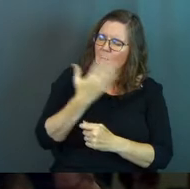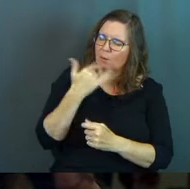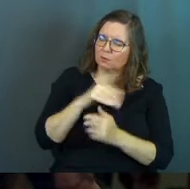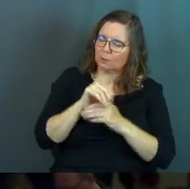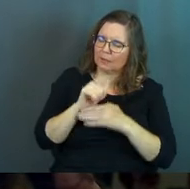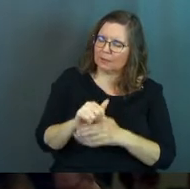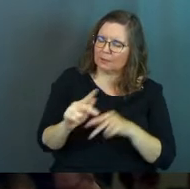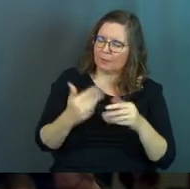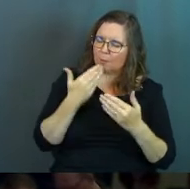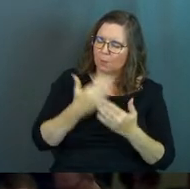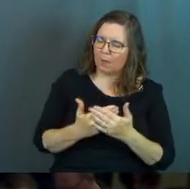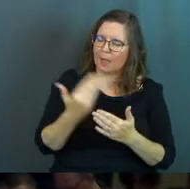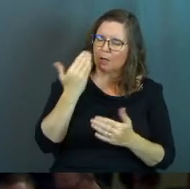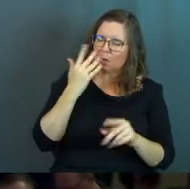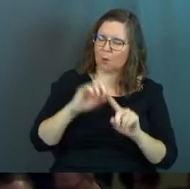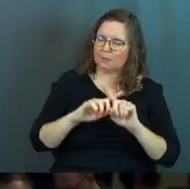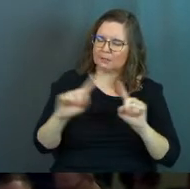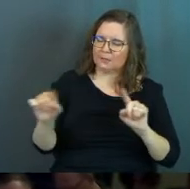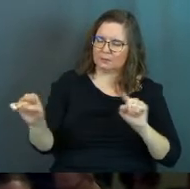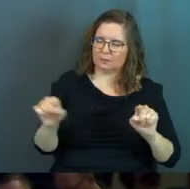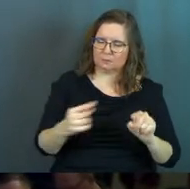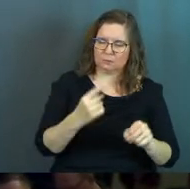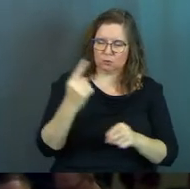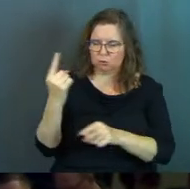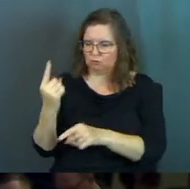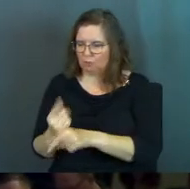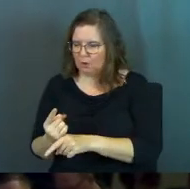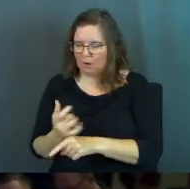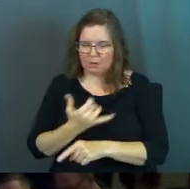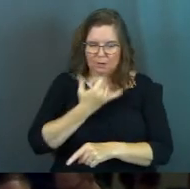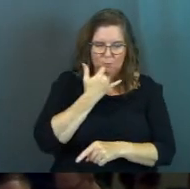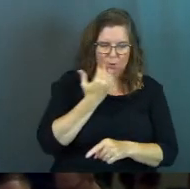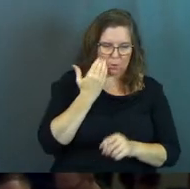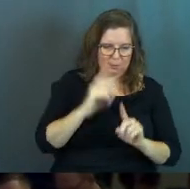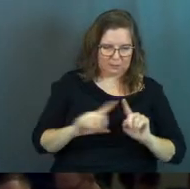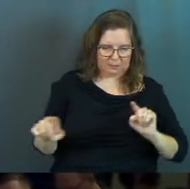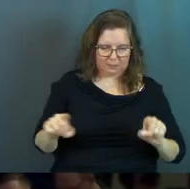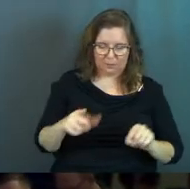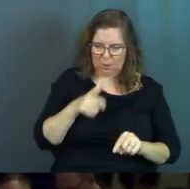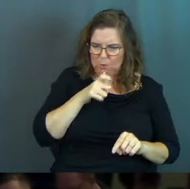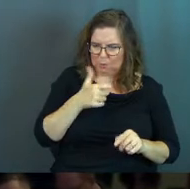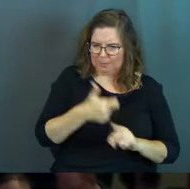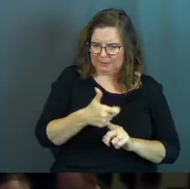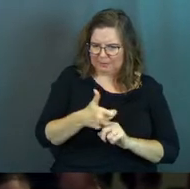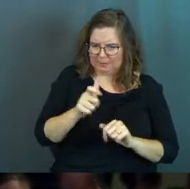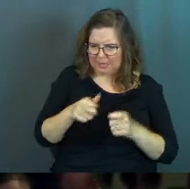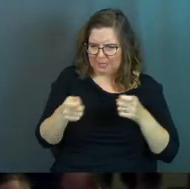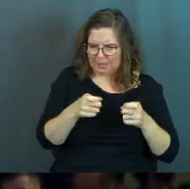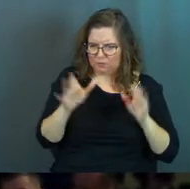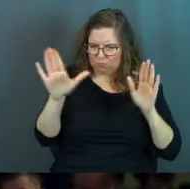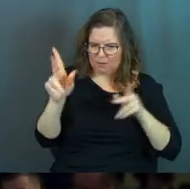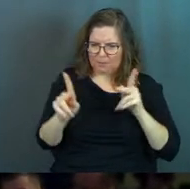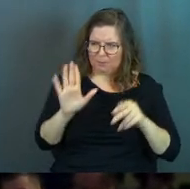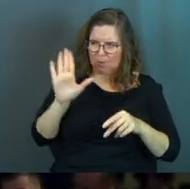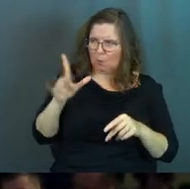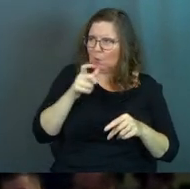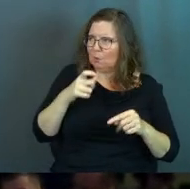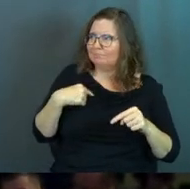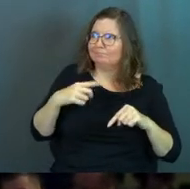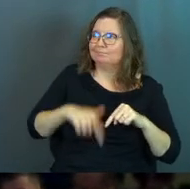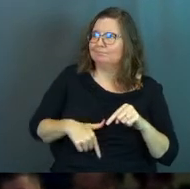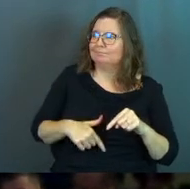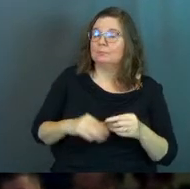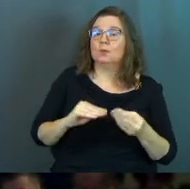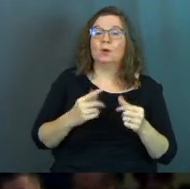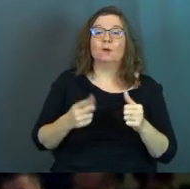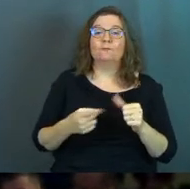well and know the difference between right and wrong for who by himself is able to govern this great people of yours. So number